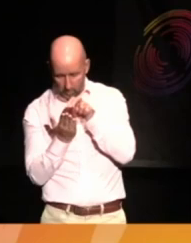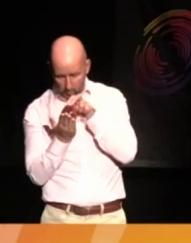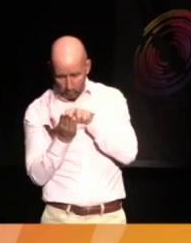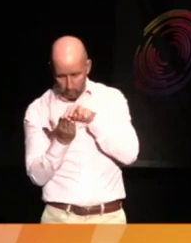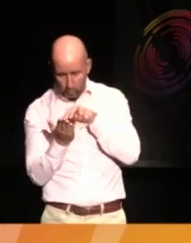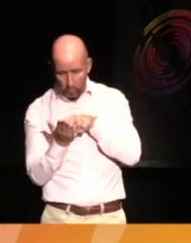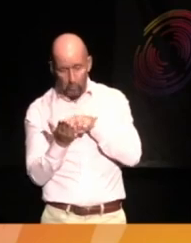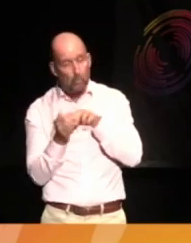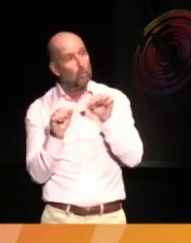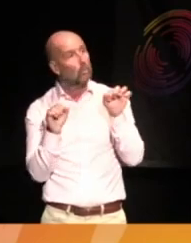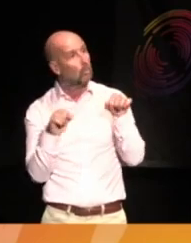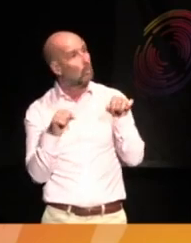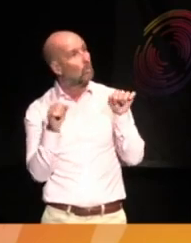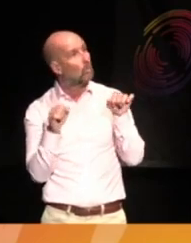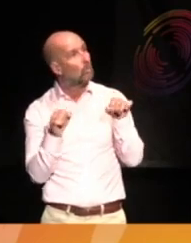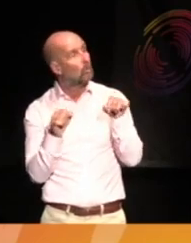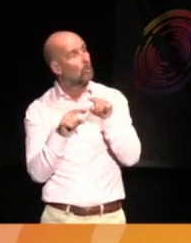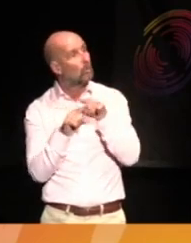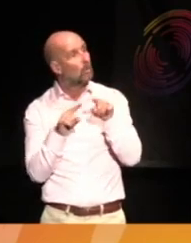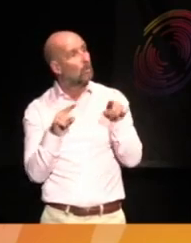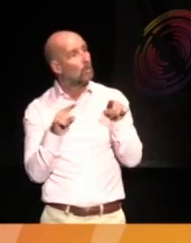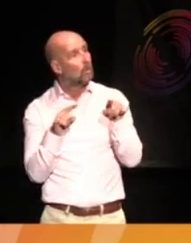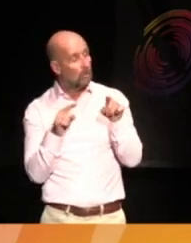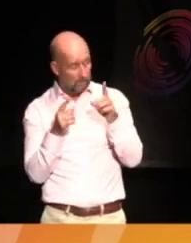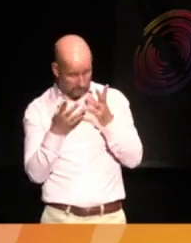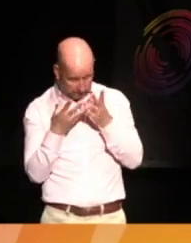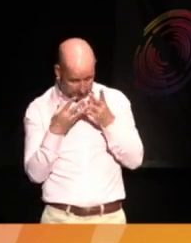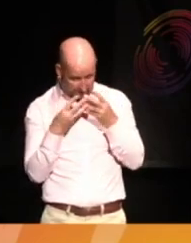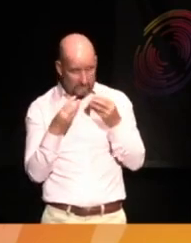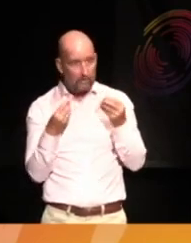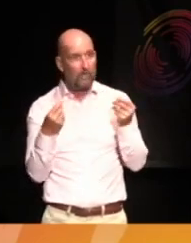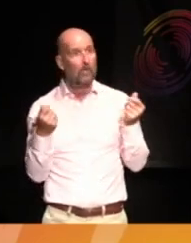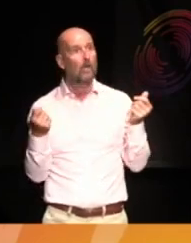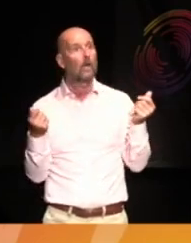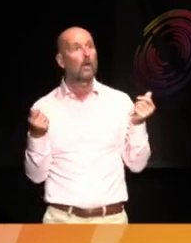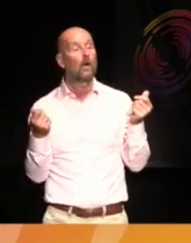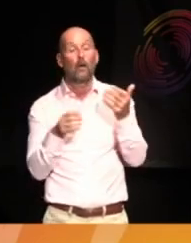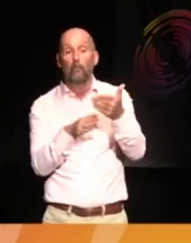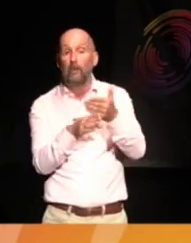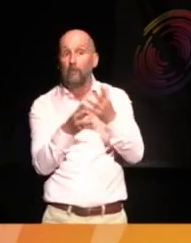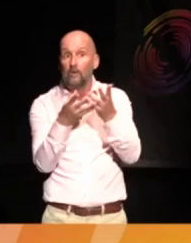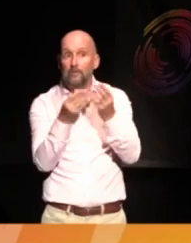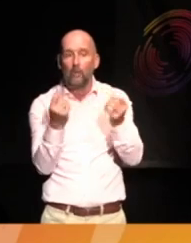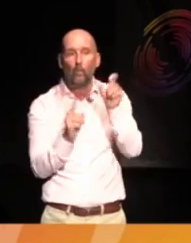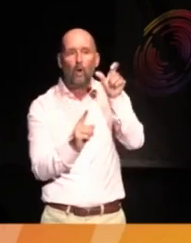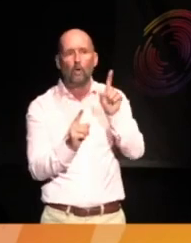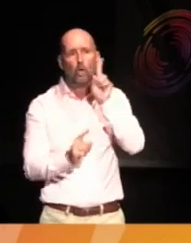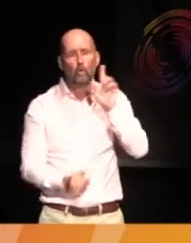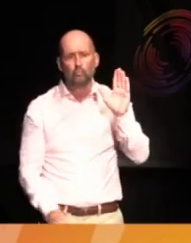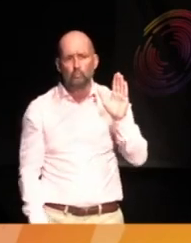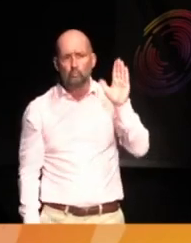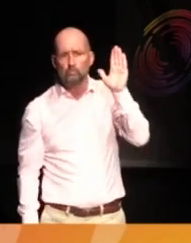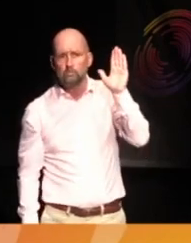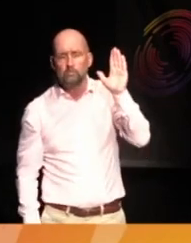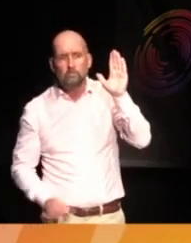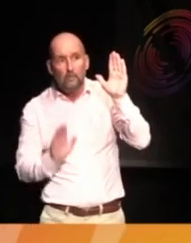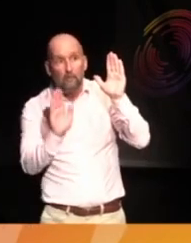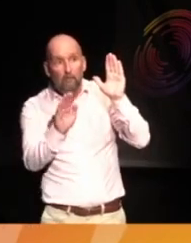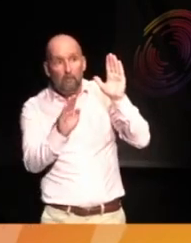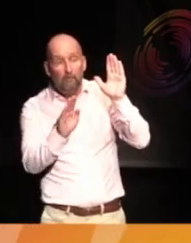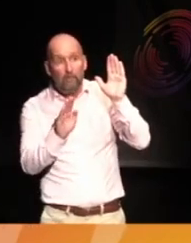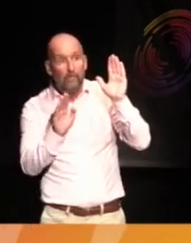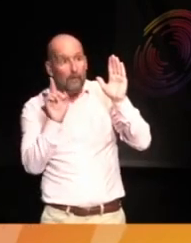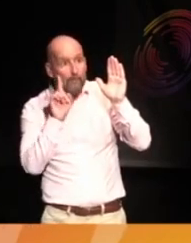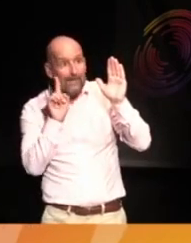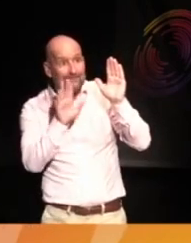as they do, gently disappear. Before disappearing, one girl raises her hand. Miss, she